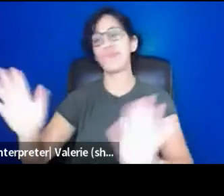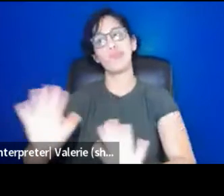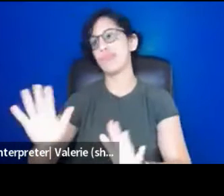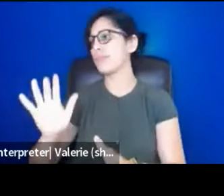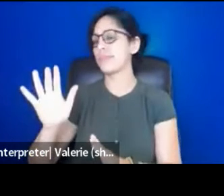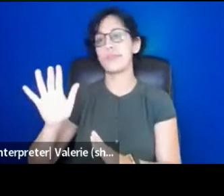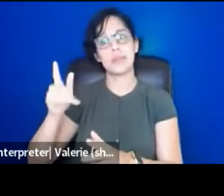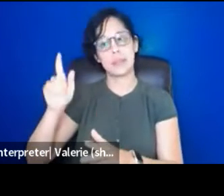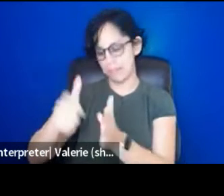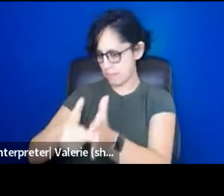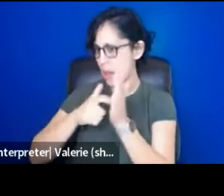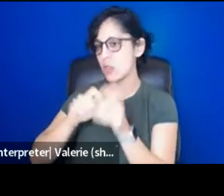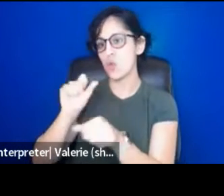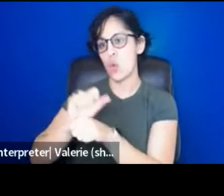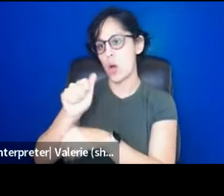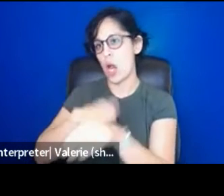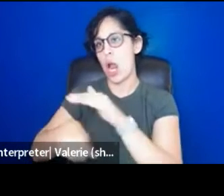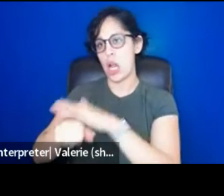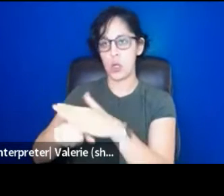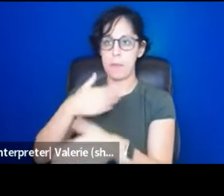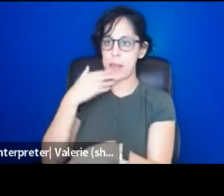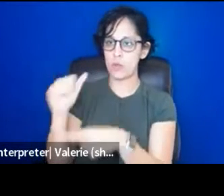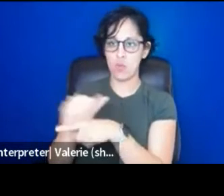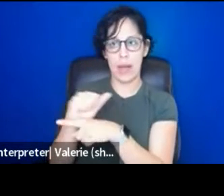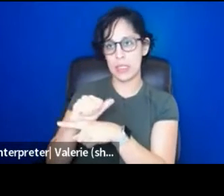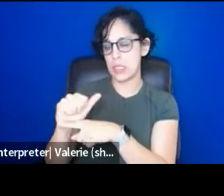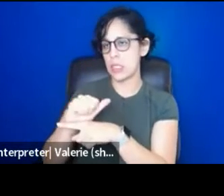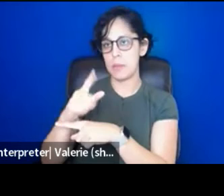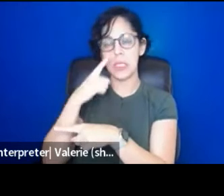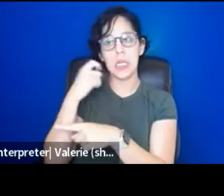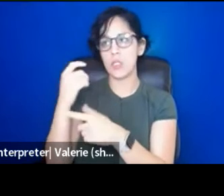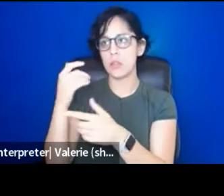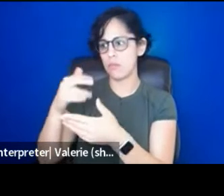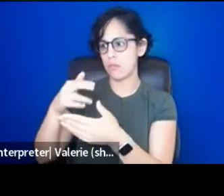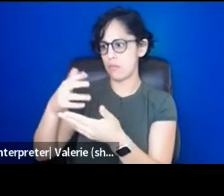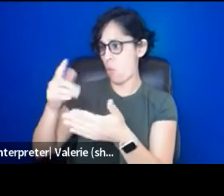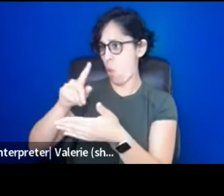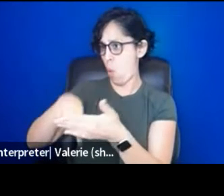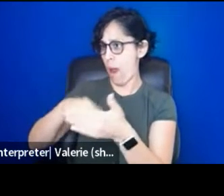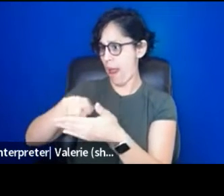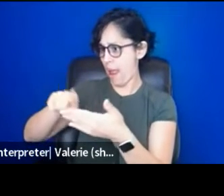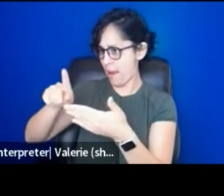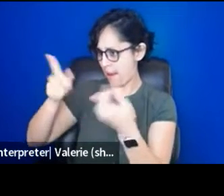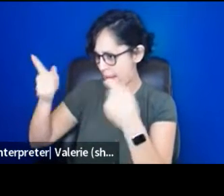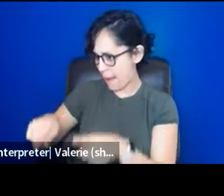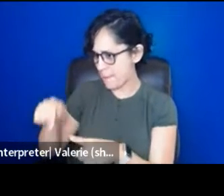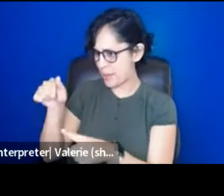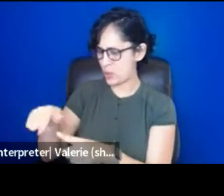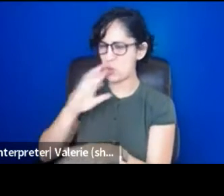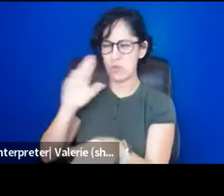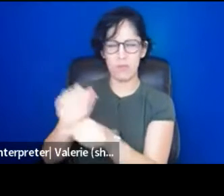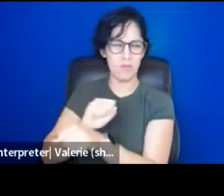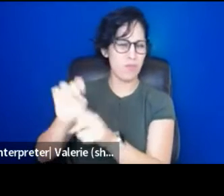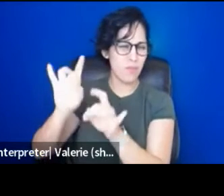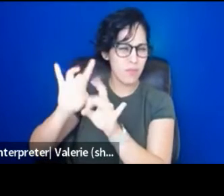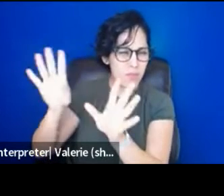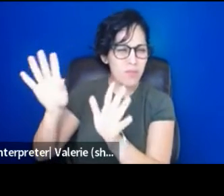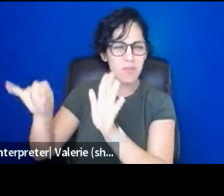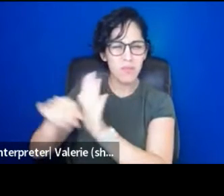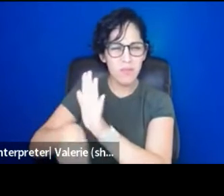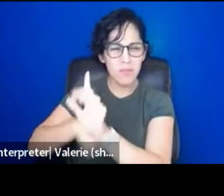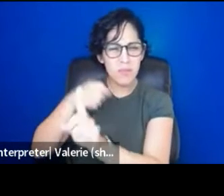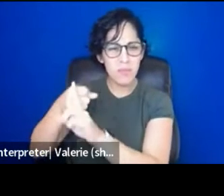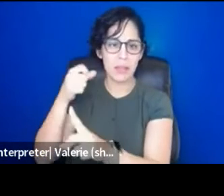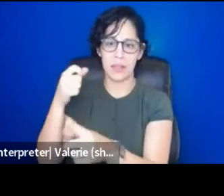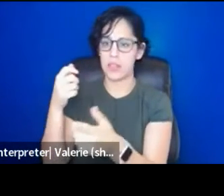um, the consequences can be grave, um, emotionally, physically, you know, in every kind of way. So that really lit